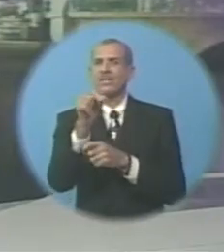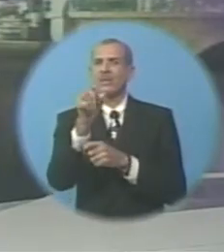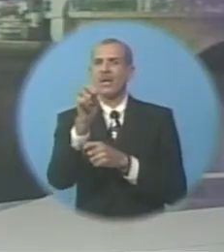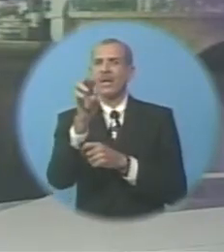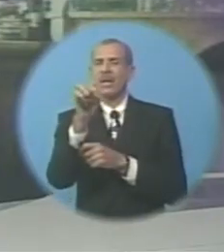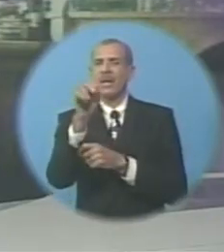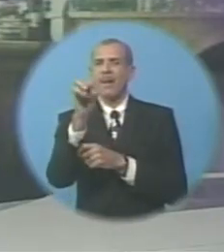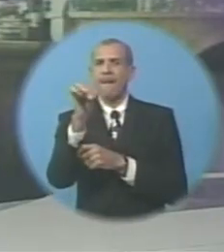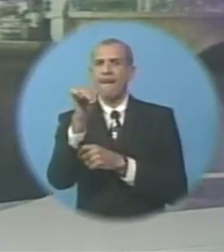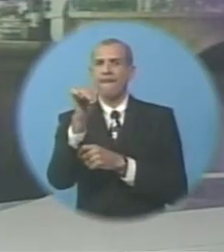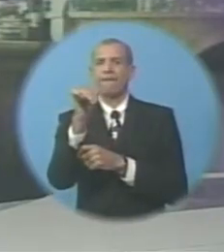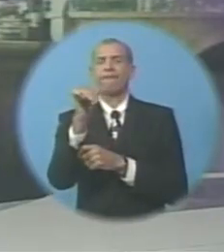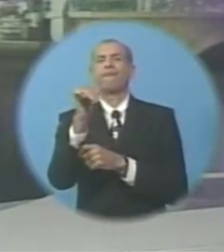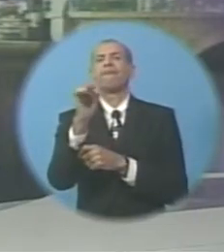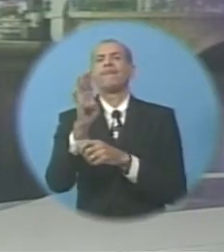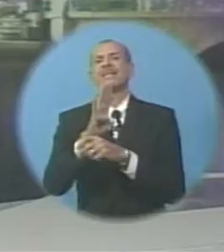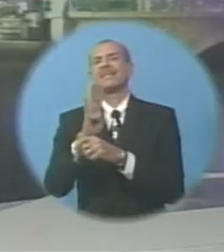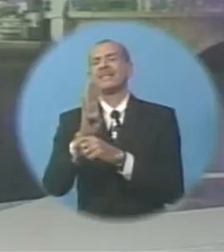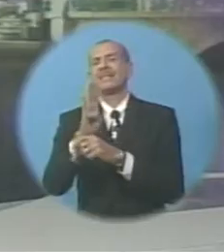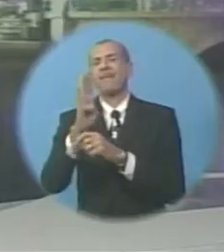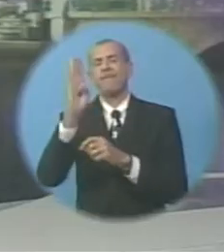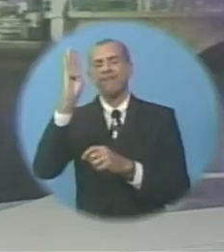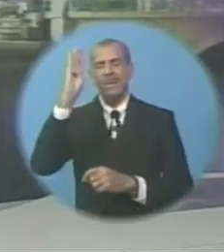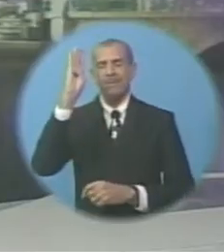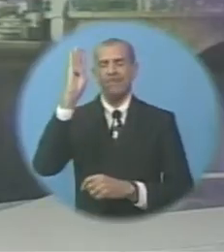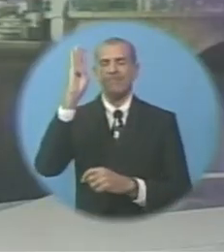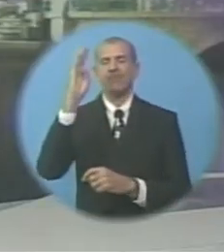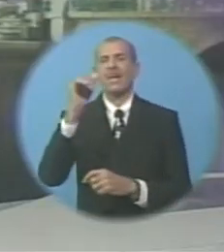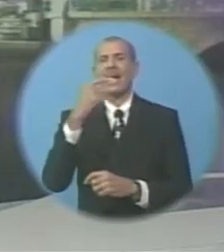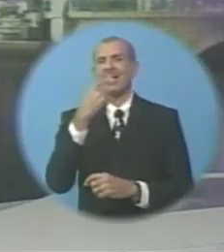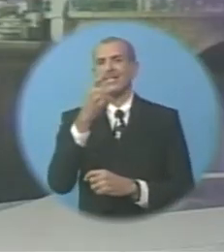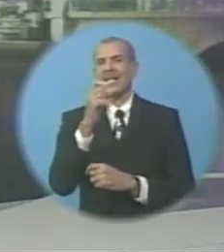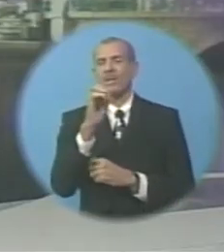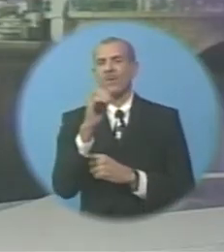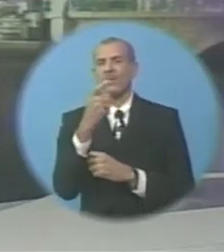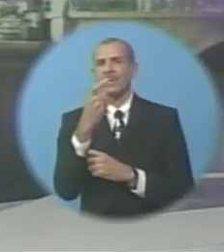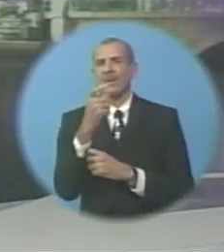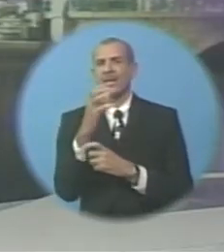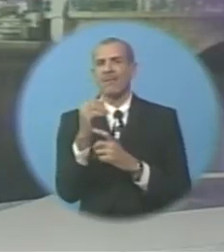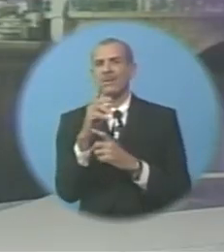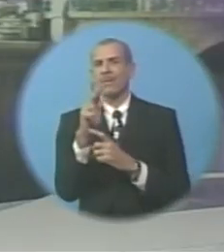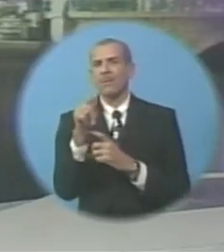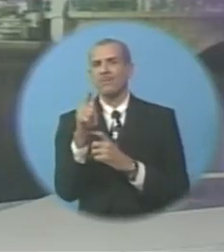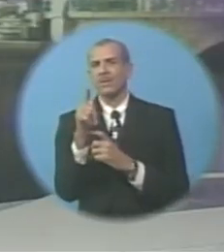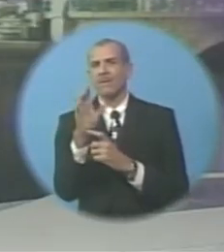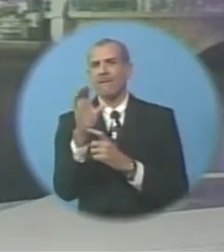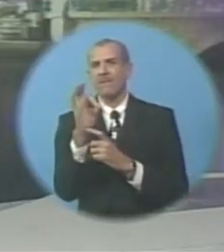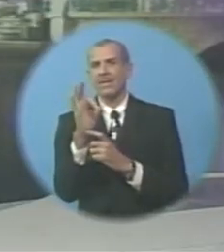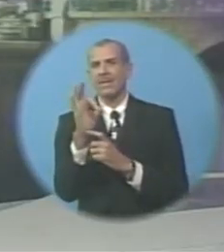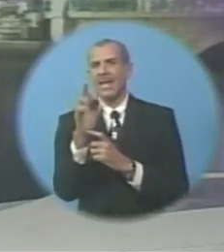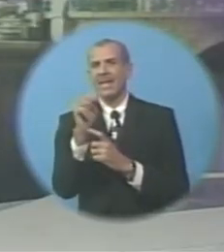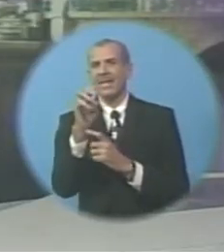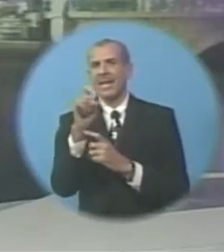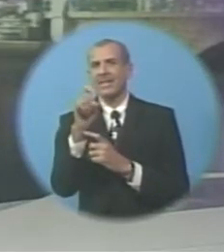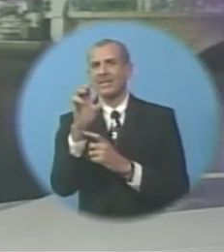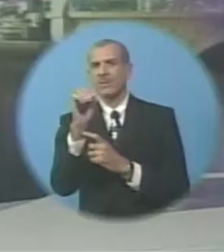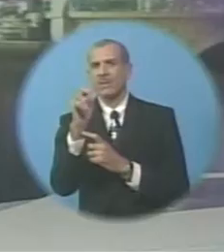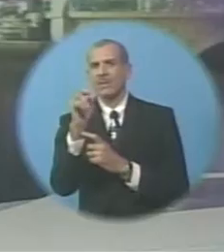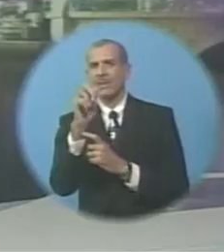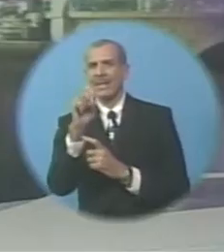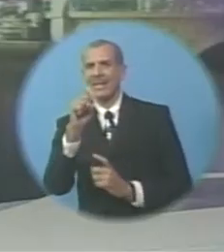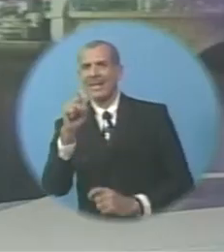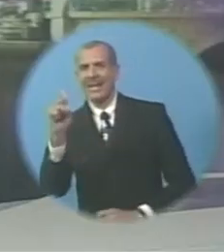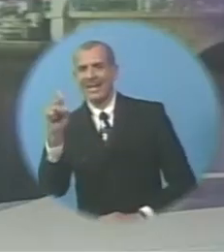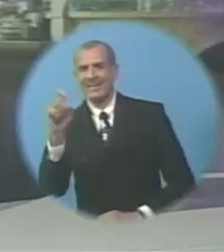Development Centre Gilbert Van Dyke It will also include representatives from the project consulting firm NexConnex The trade